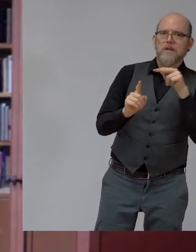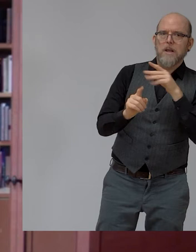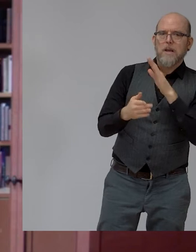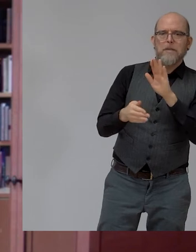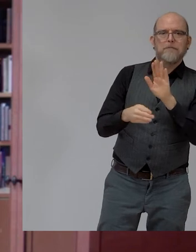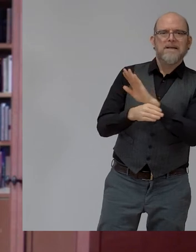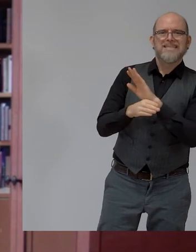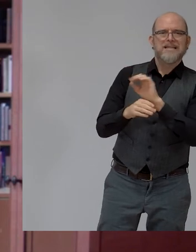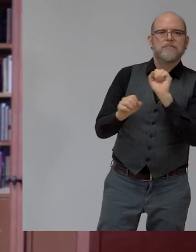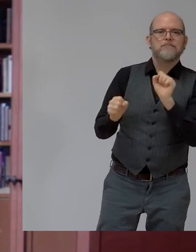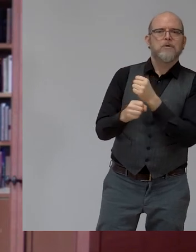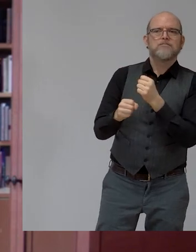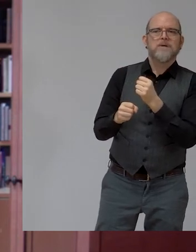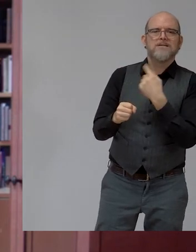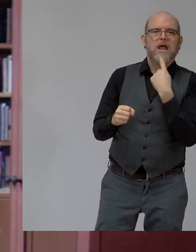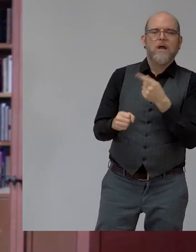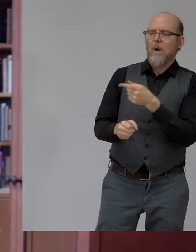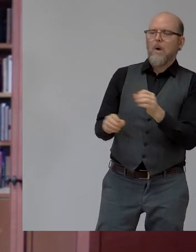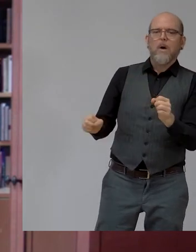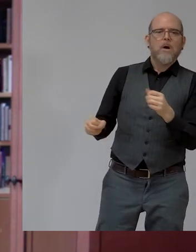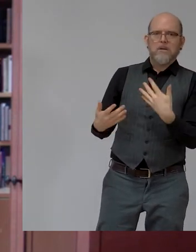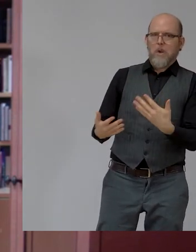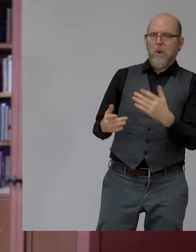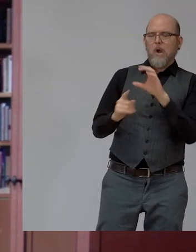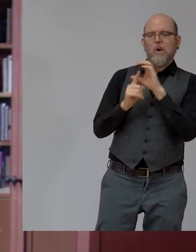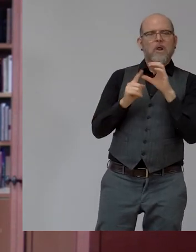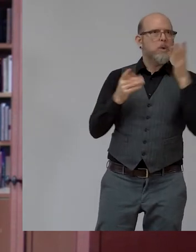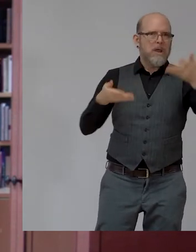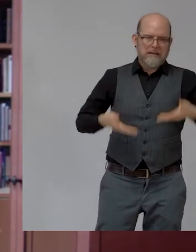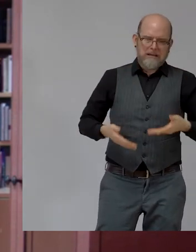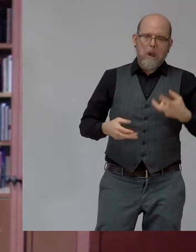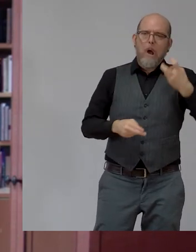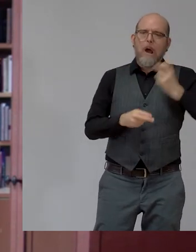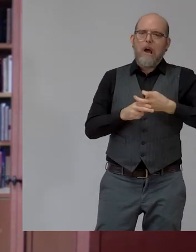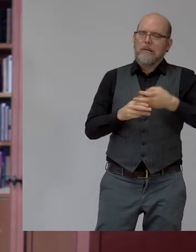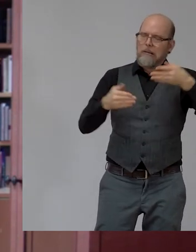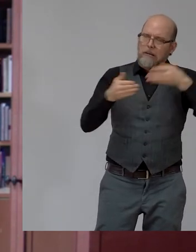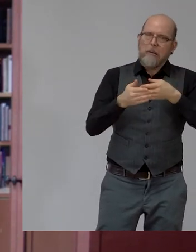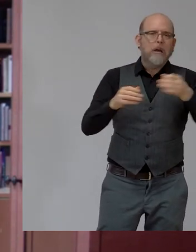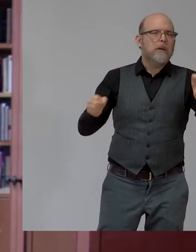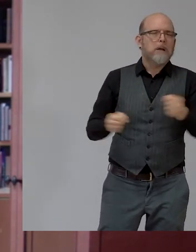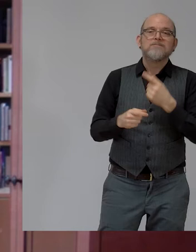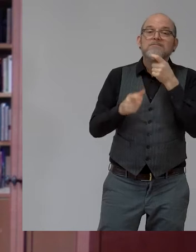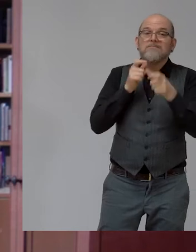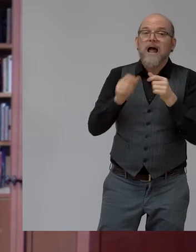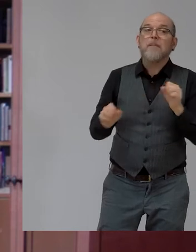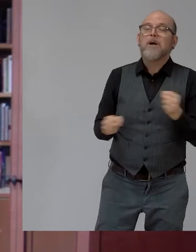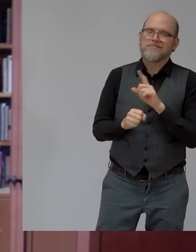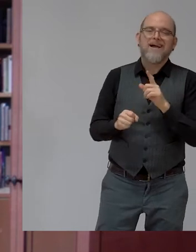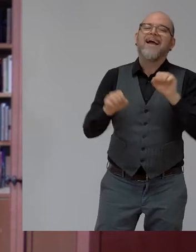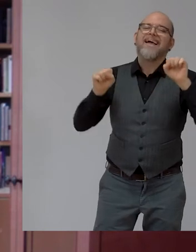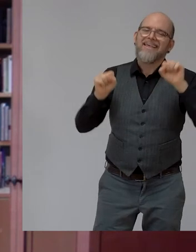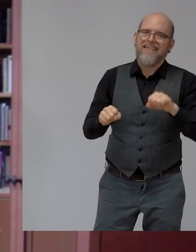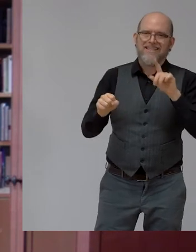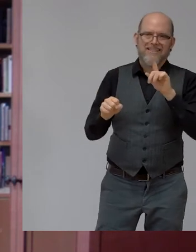in this region because of the culture. There's a cultural difference in terms of their approach to disability, and this culture is different.